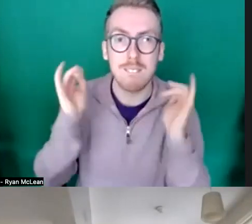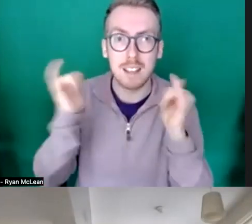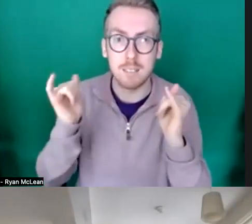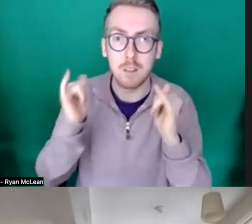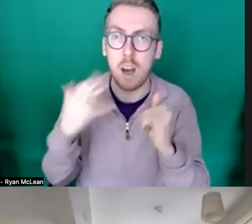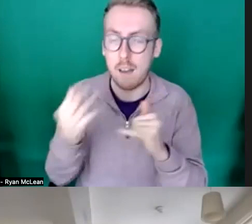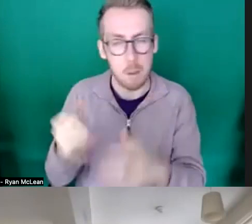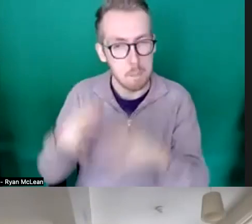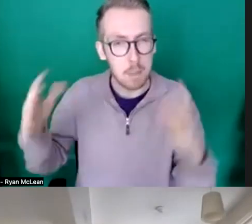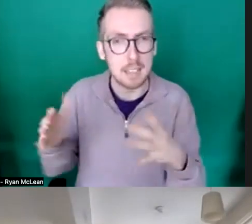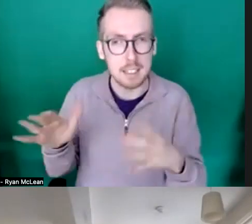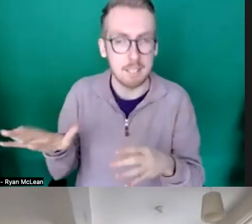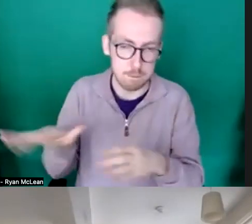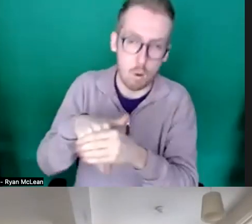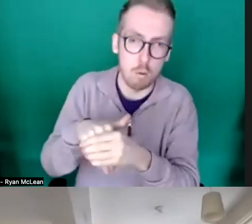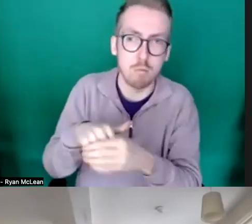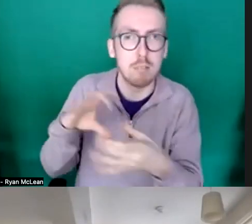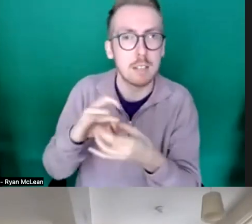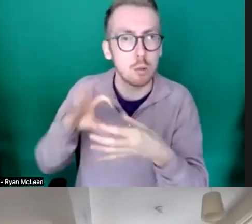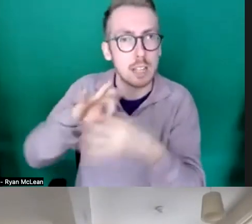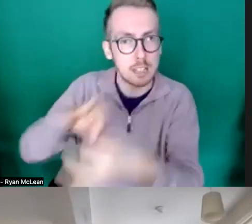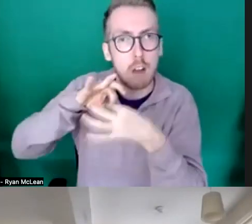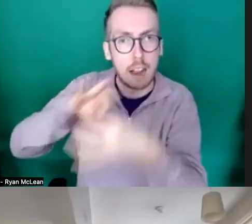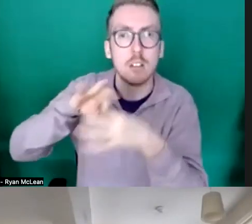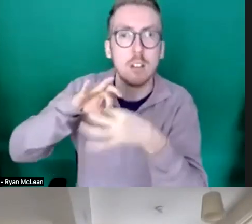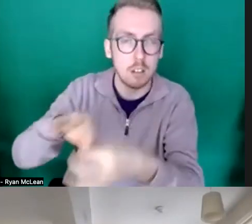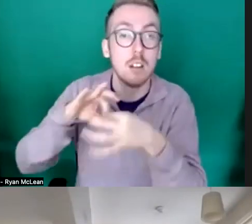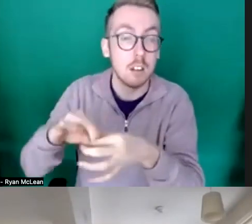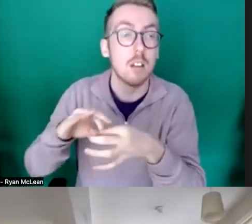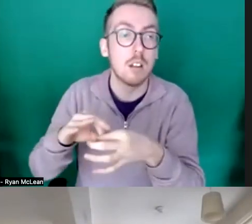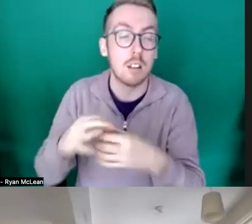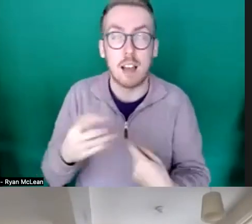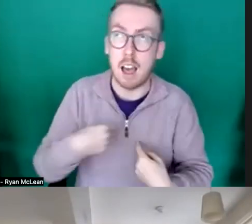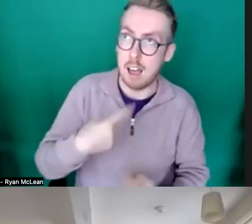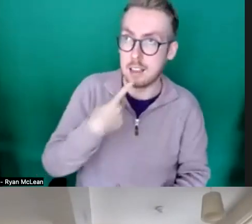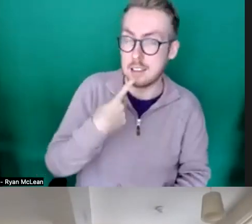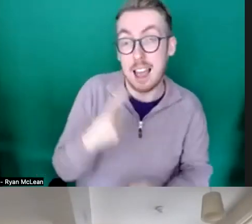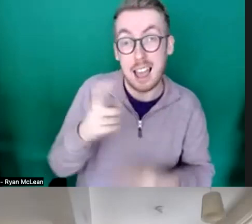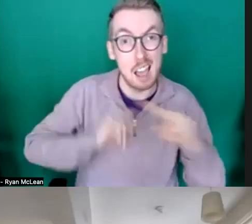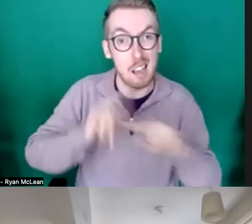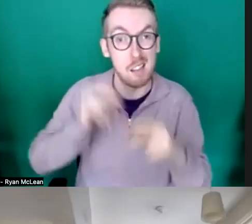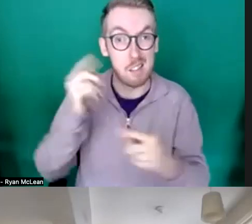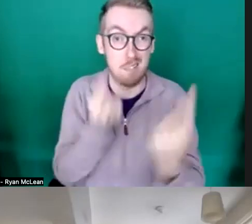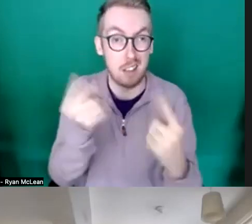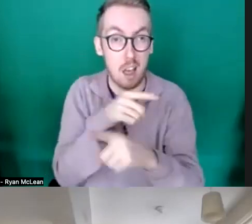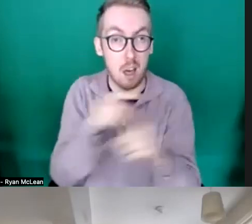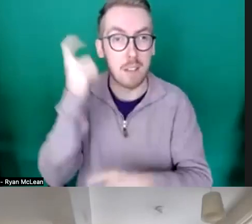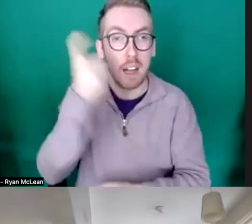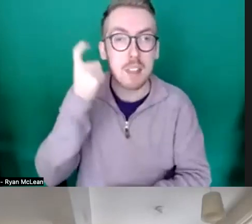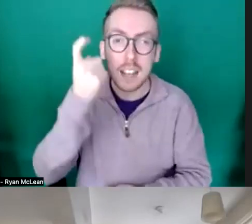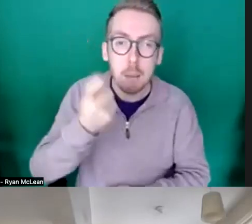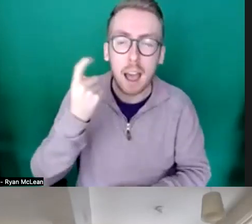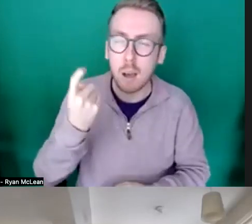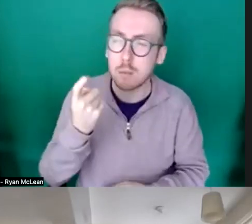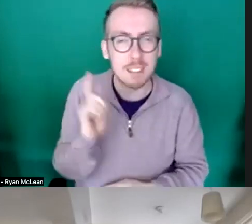kind of program and a big part of their kind of event and what i would say is that if you're thinking about something which is that